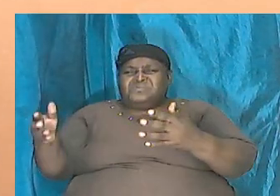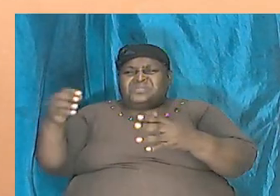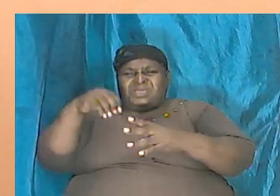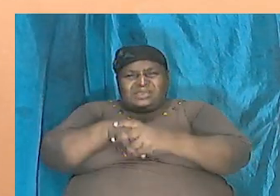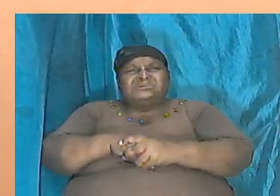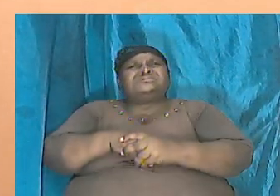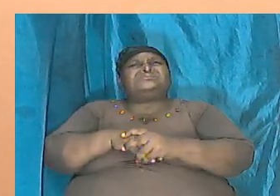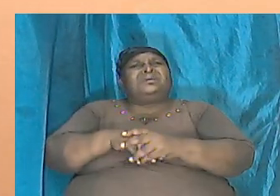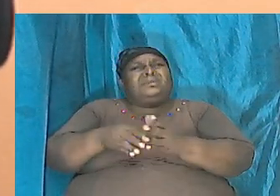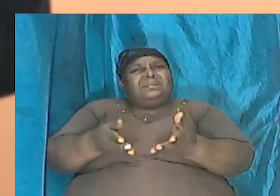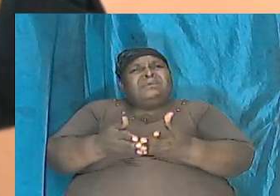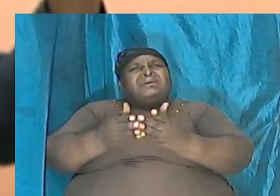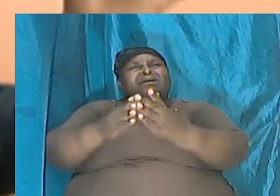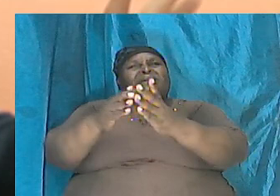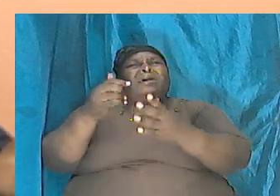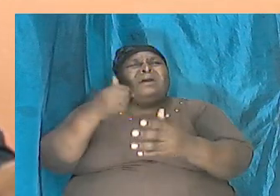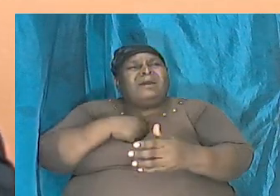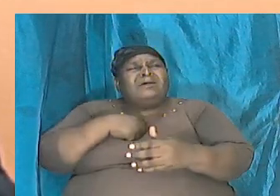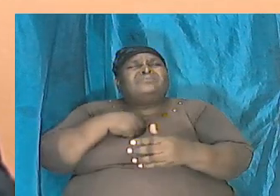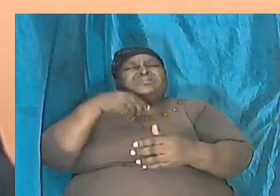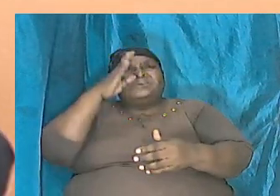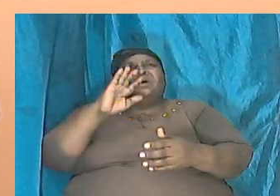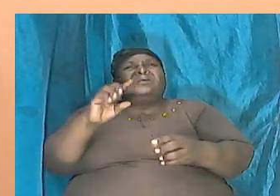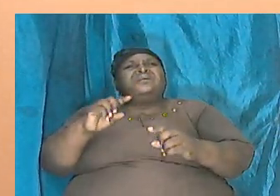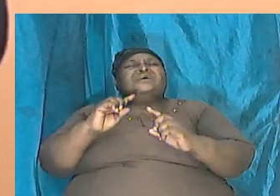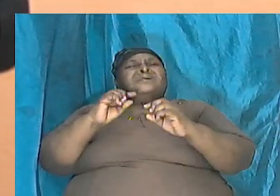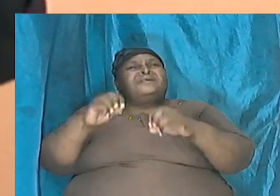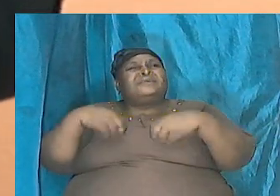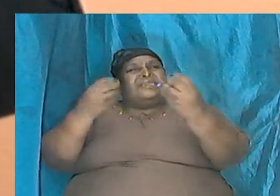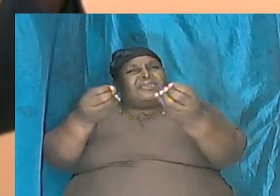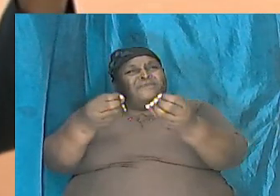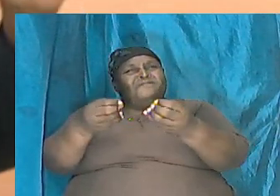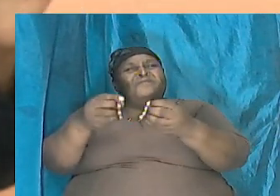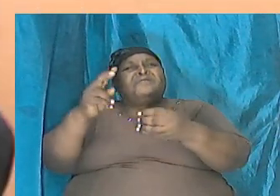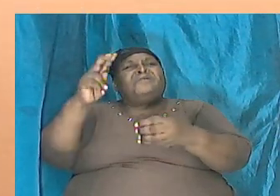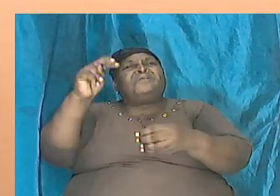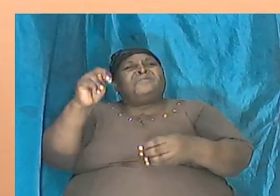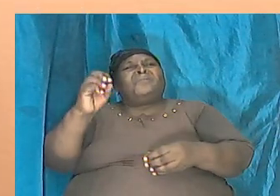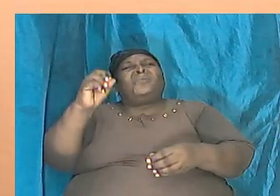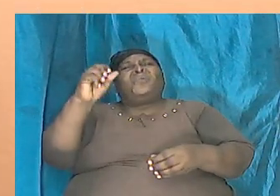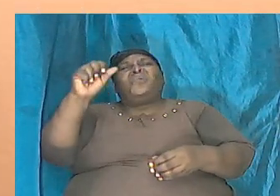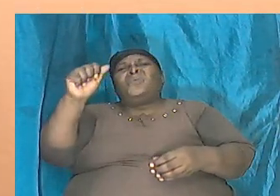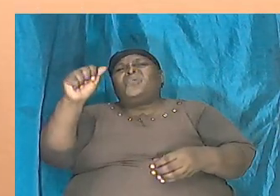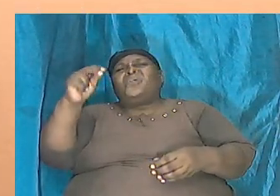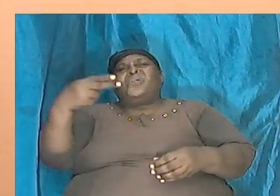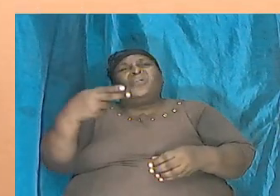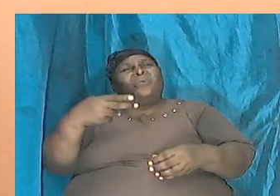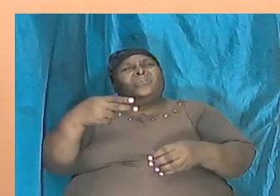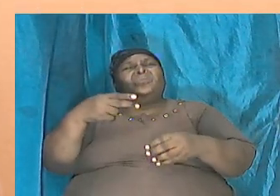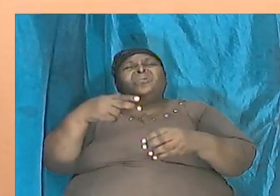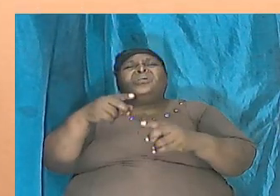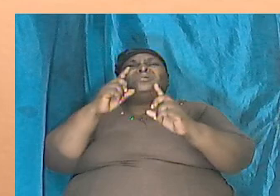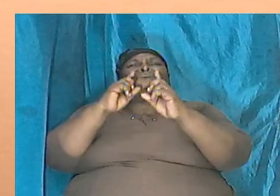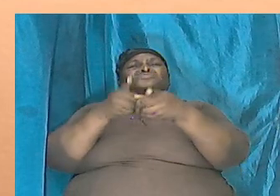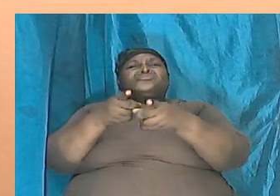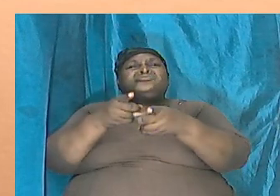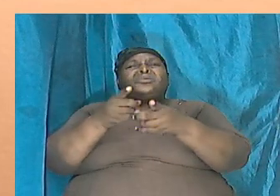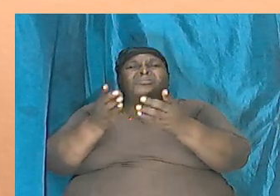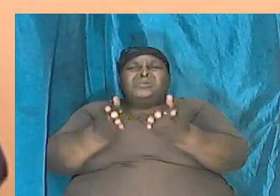was God and gave the instructions to Noah to build the ark to a particular dimension